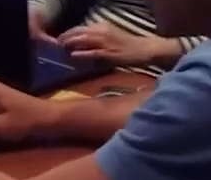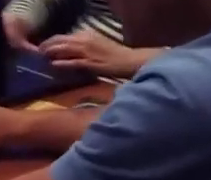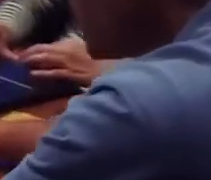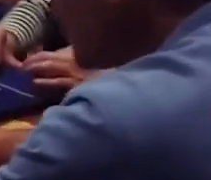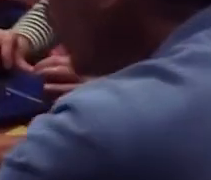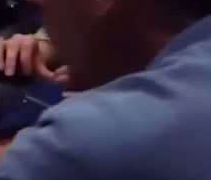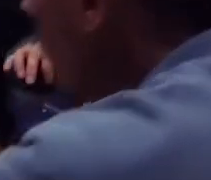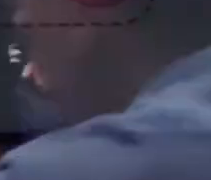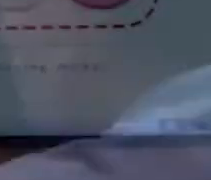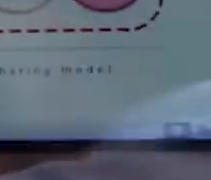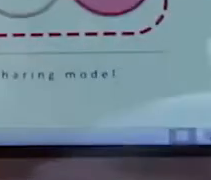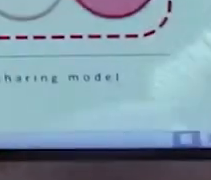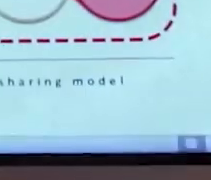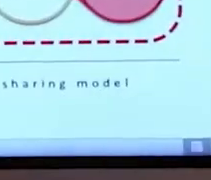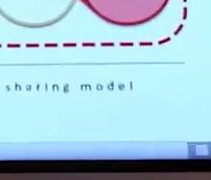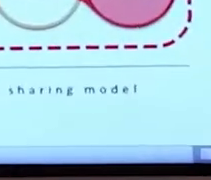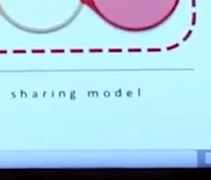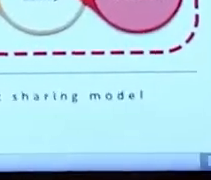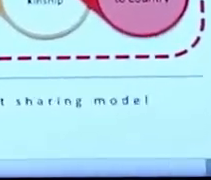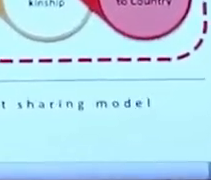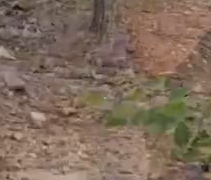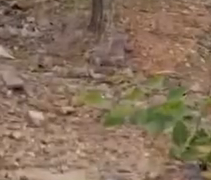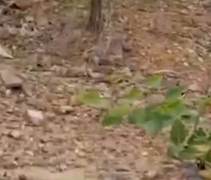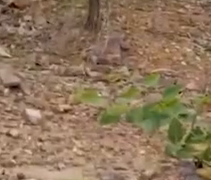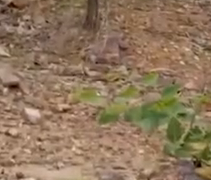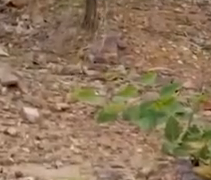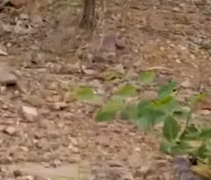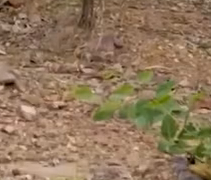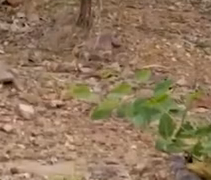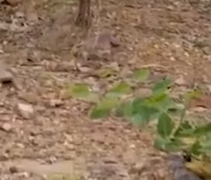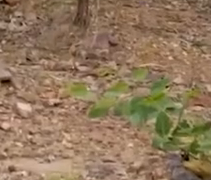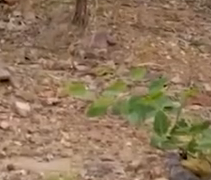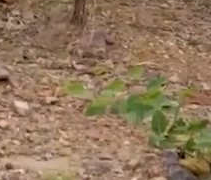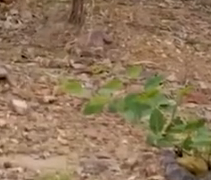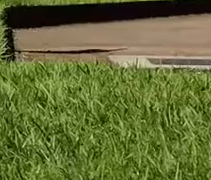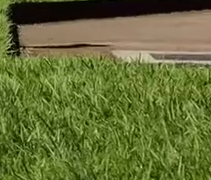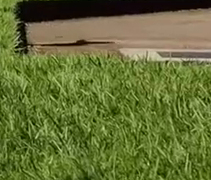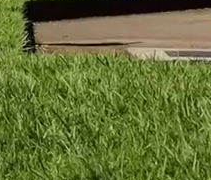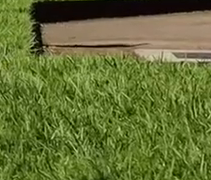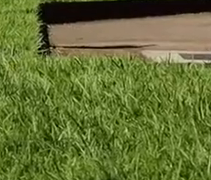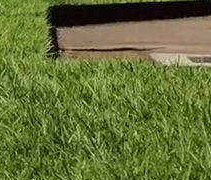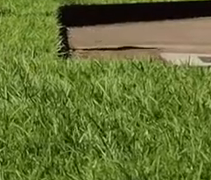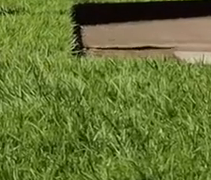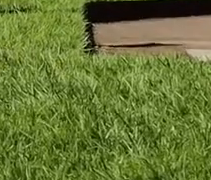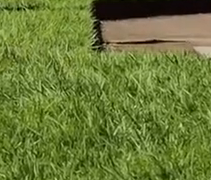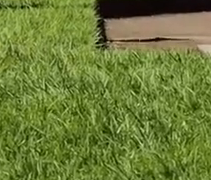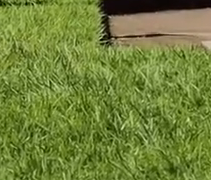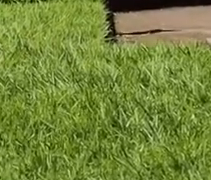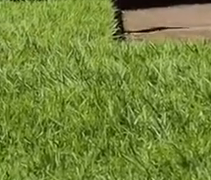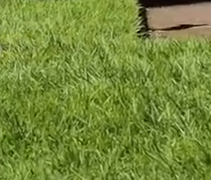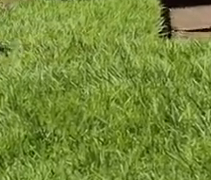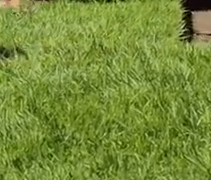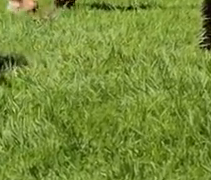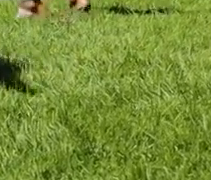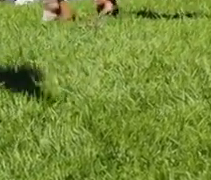alumni, continue the tradition of teaching and learning upon these lands proudly. As a community,